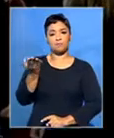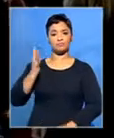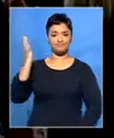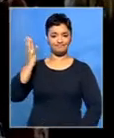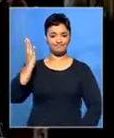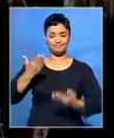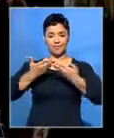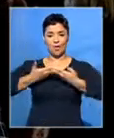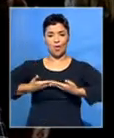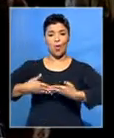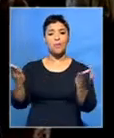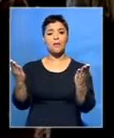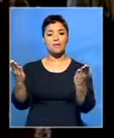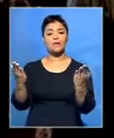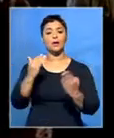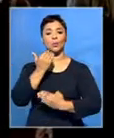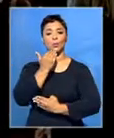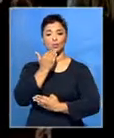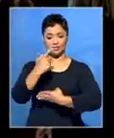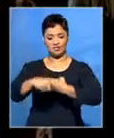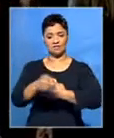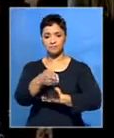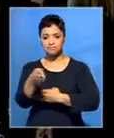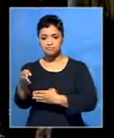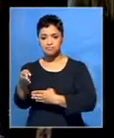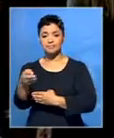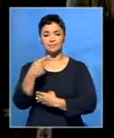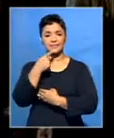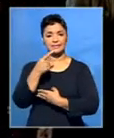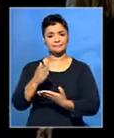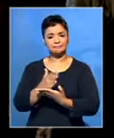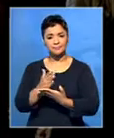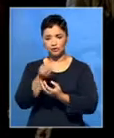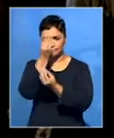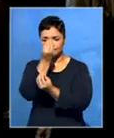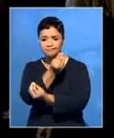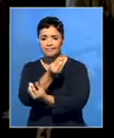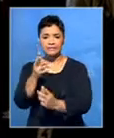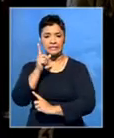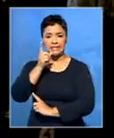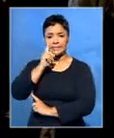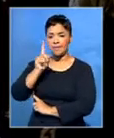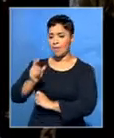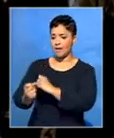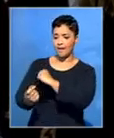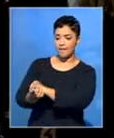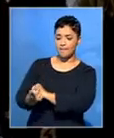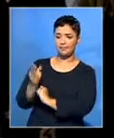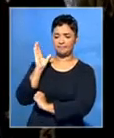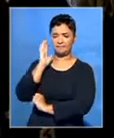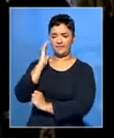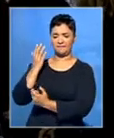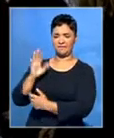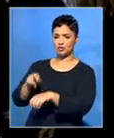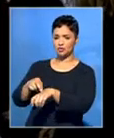the opening remarks to this conference. He did share some of the things that he has seen, some of the things that he has heard,